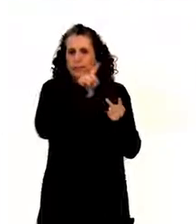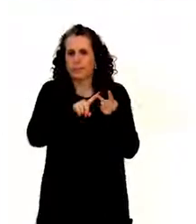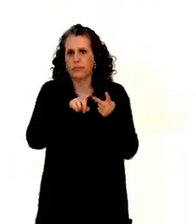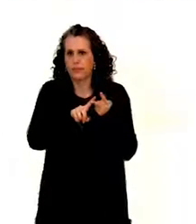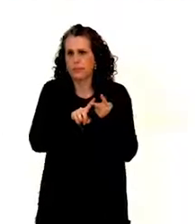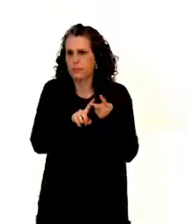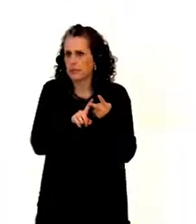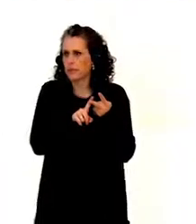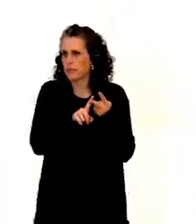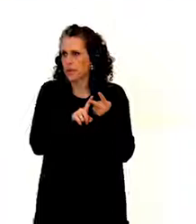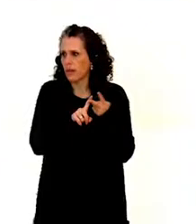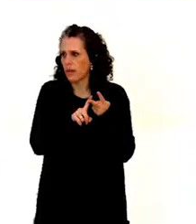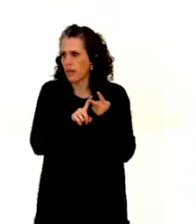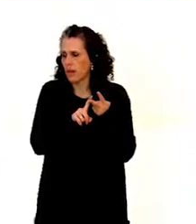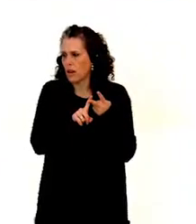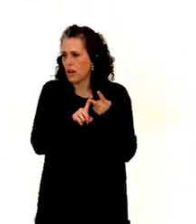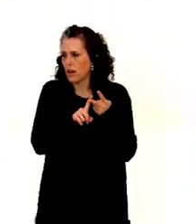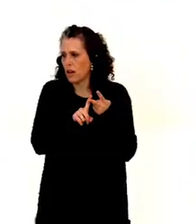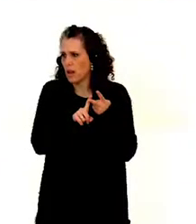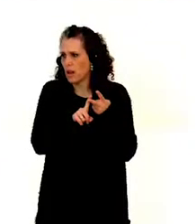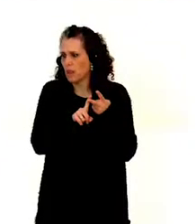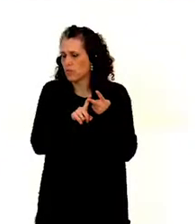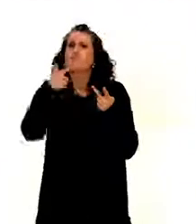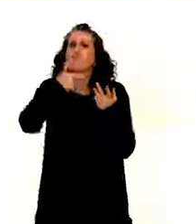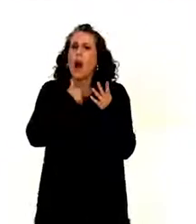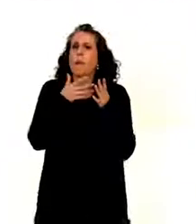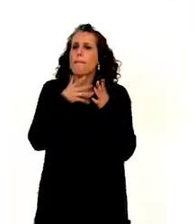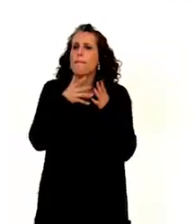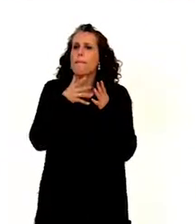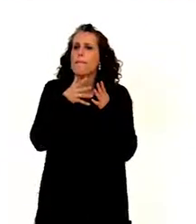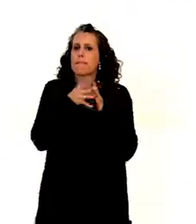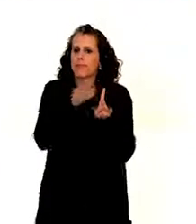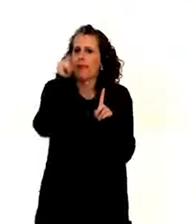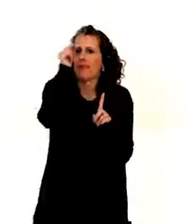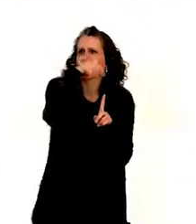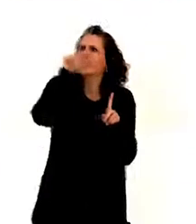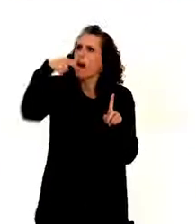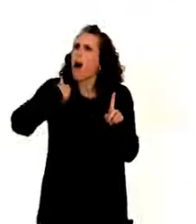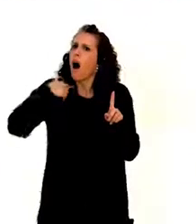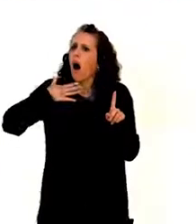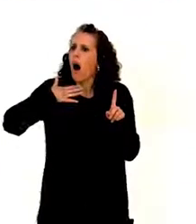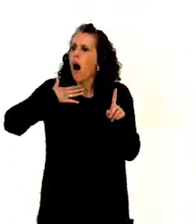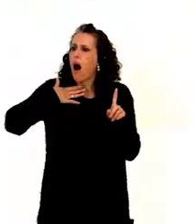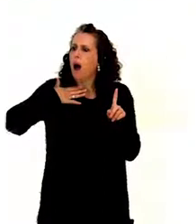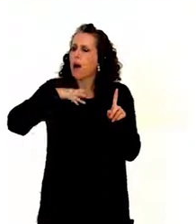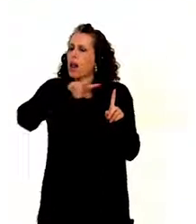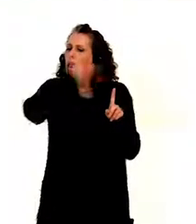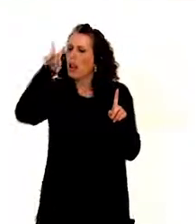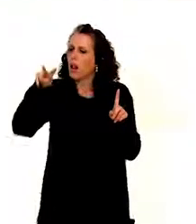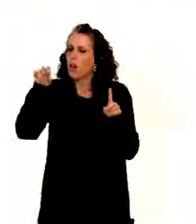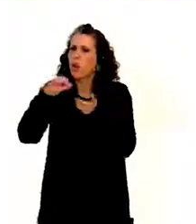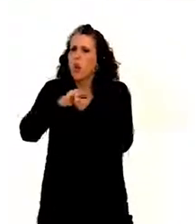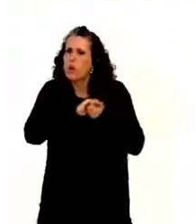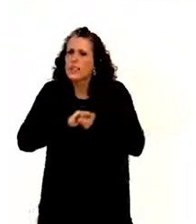political... Yeah. I actually, when I'm talking about that, I would like to refer you to look at the Organization for European